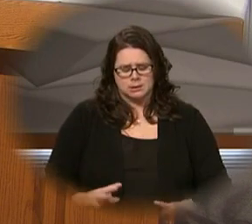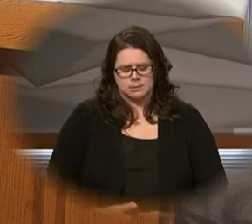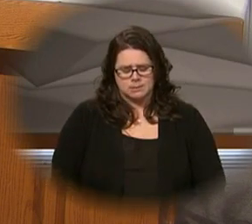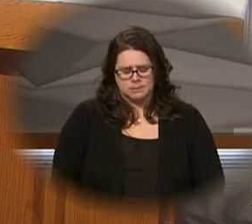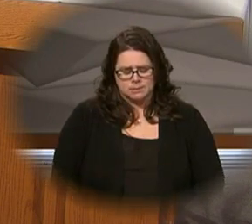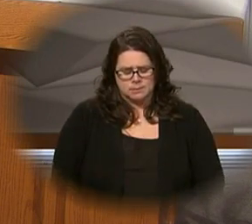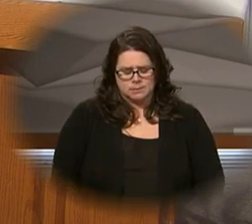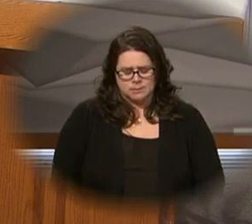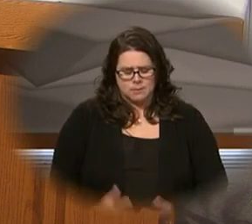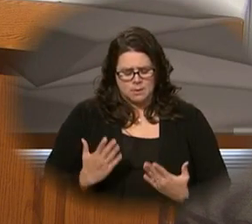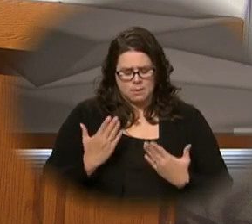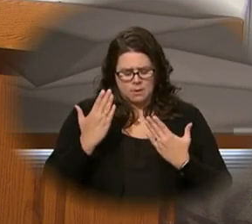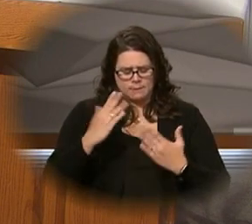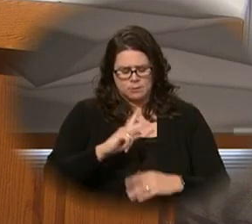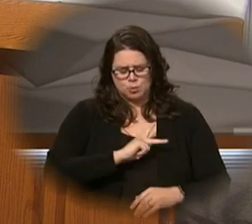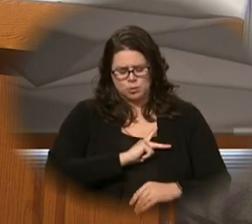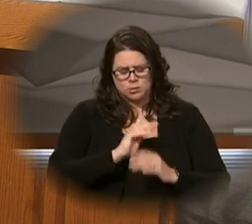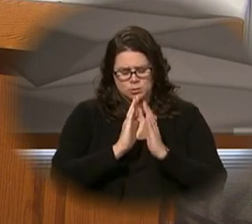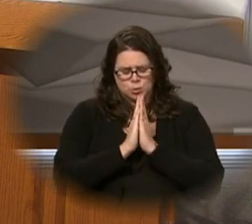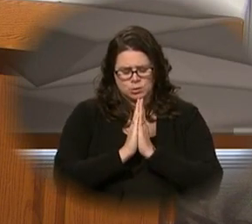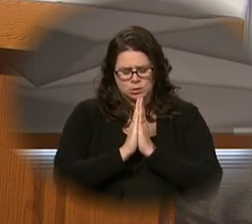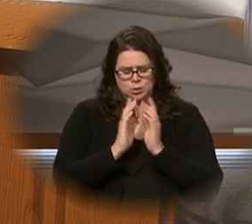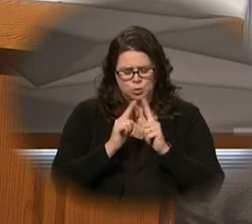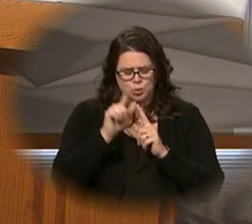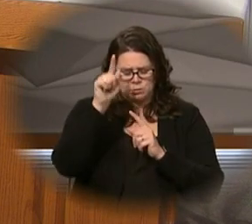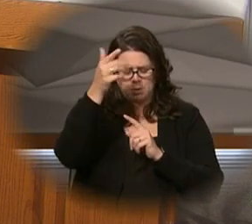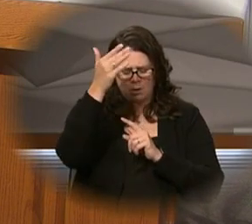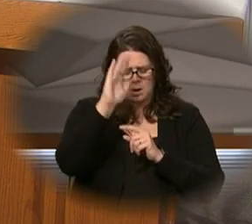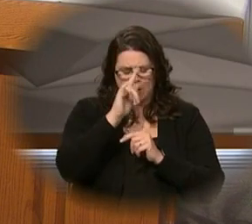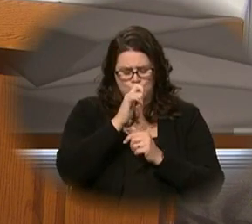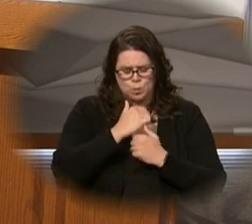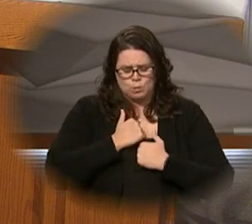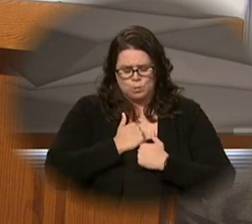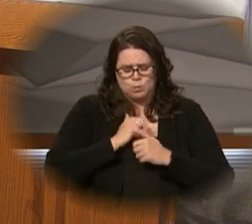let us offer our personal prayers to our loving God.